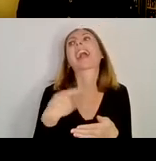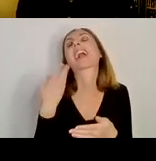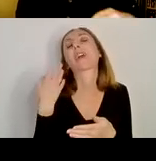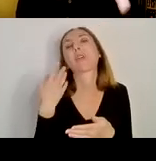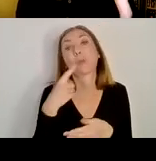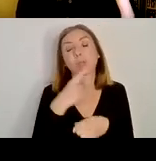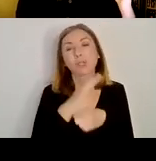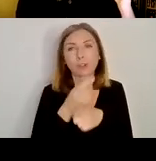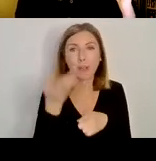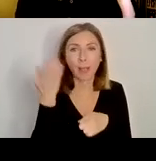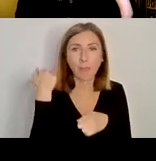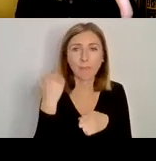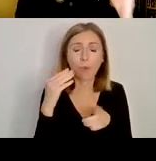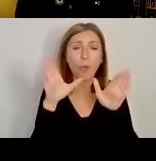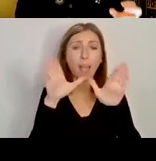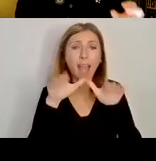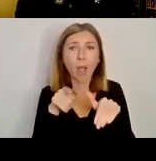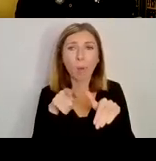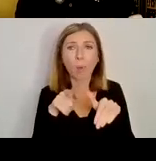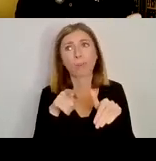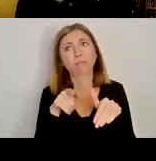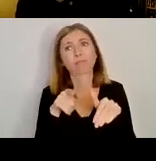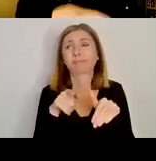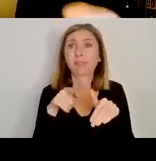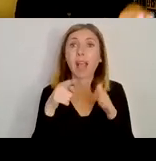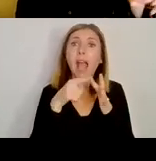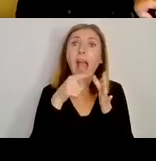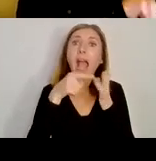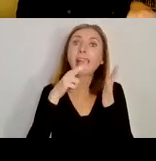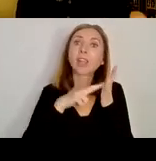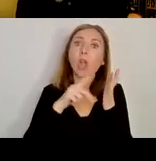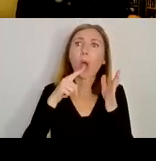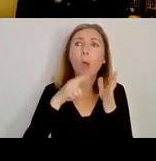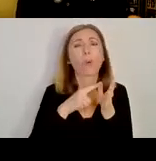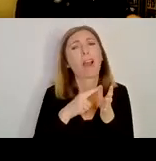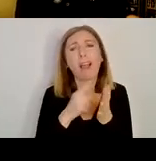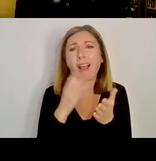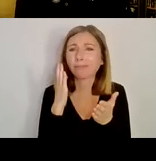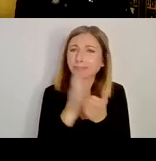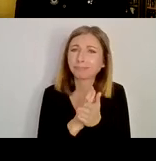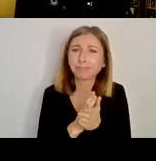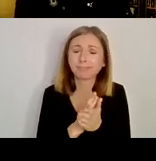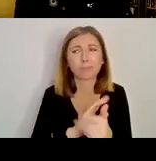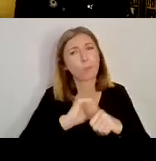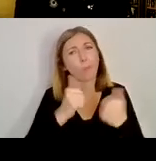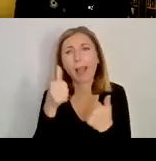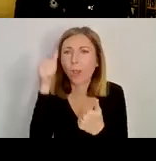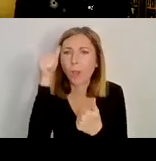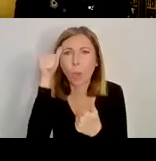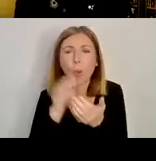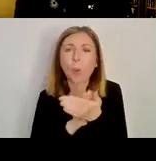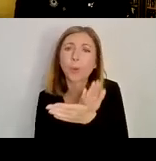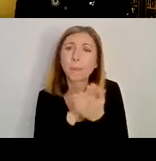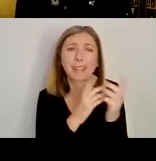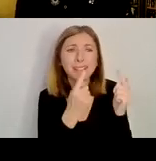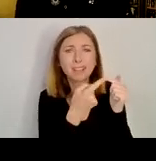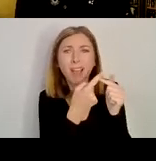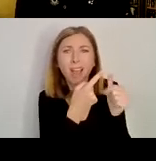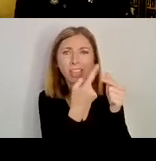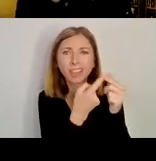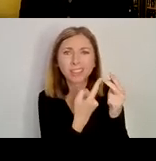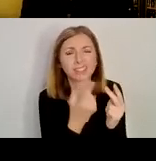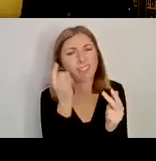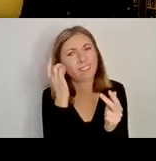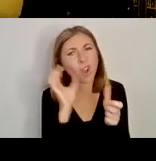is how the prominence of Iona overshadows everything else. And again, it wasn't really